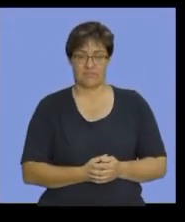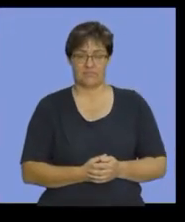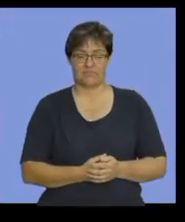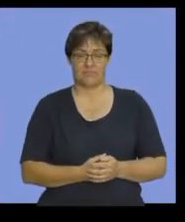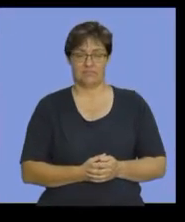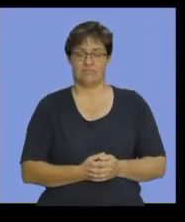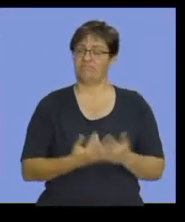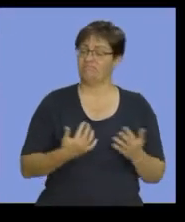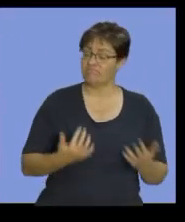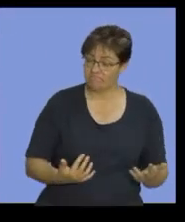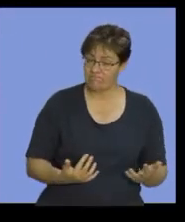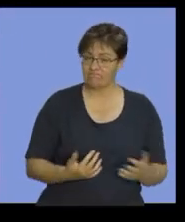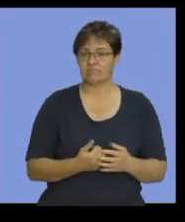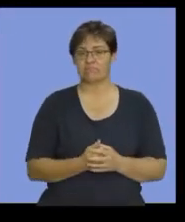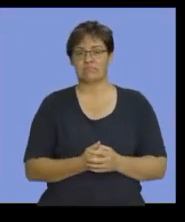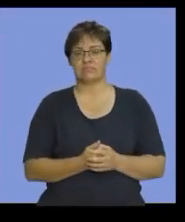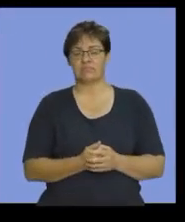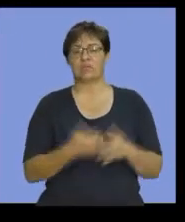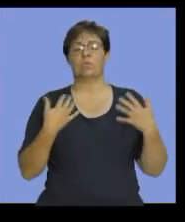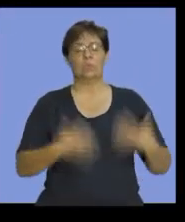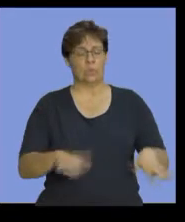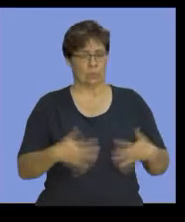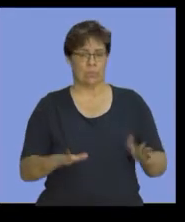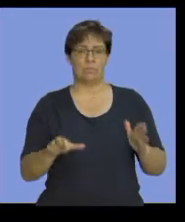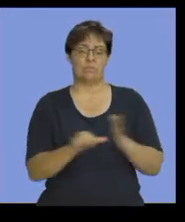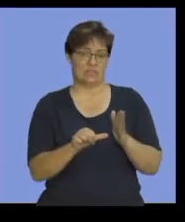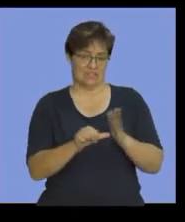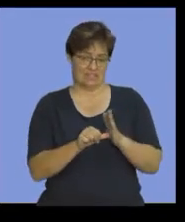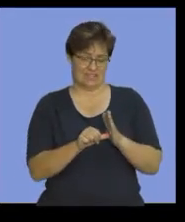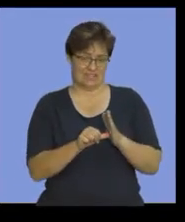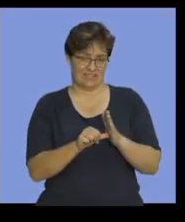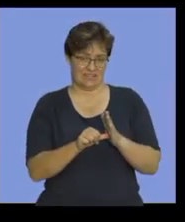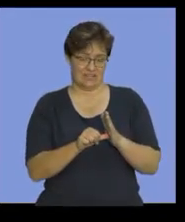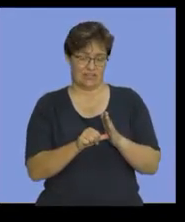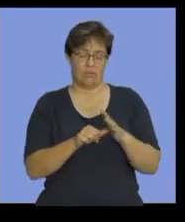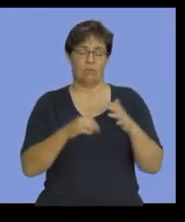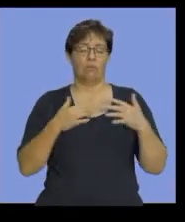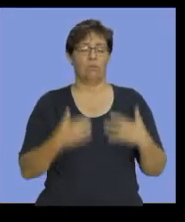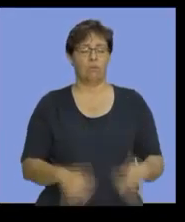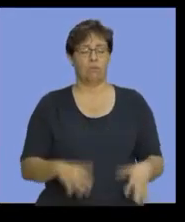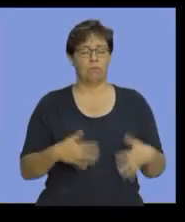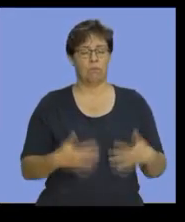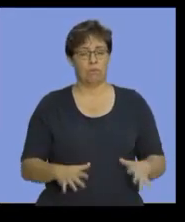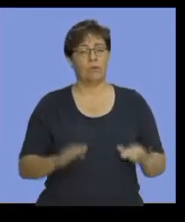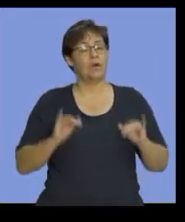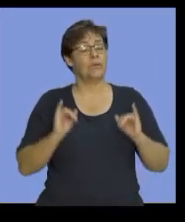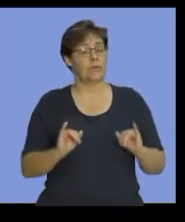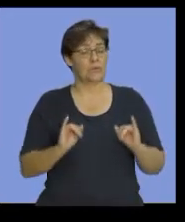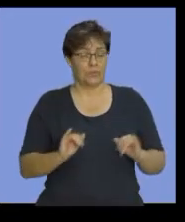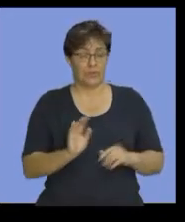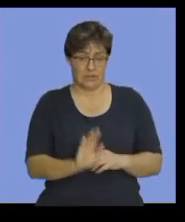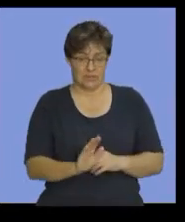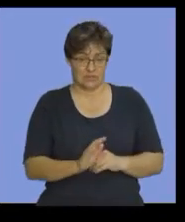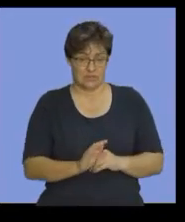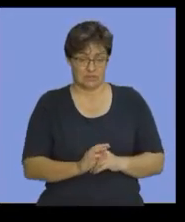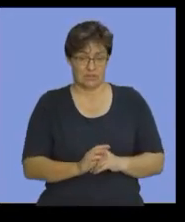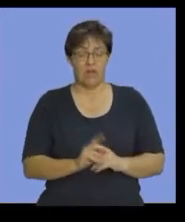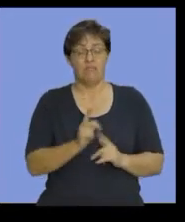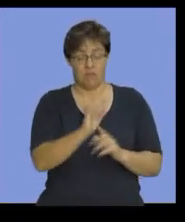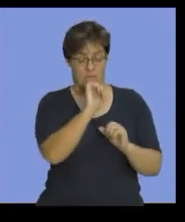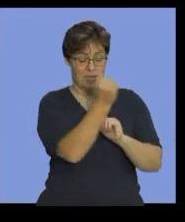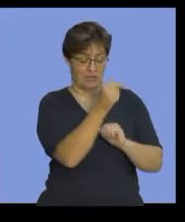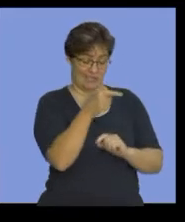So therefore, it becomes imperative, it becomes absolutely critical, what? For a